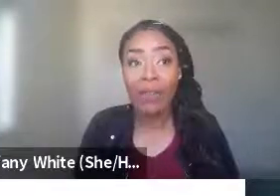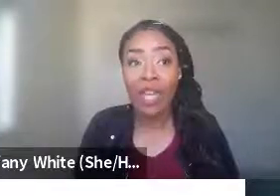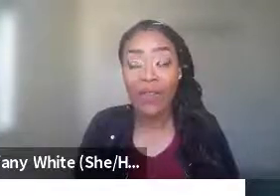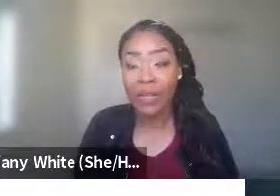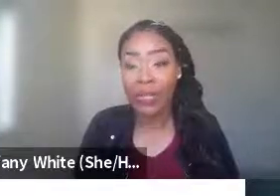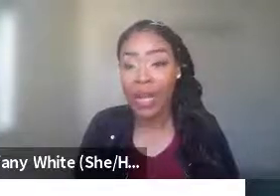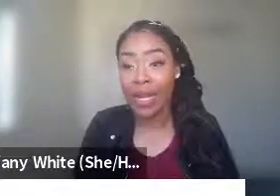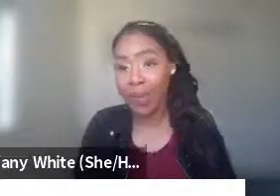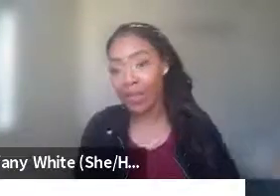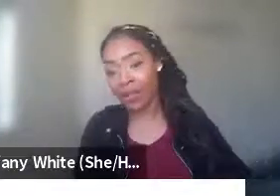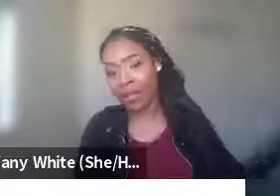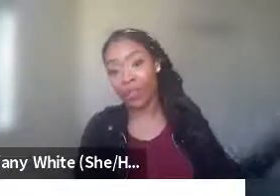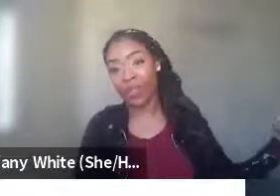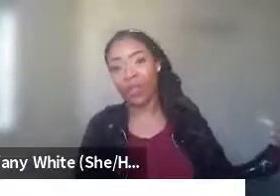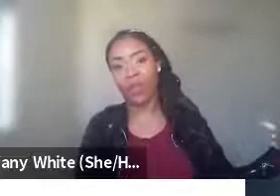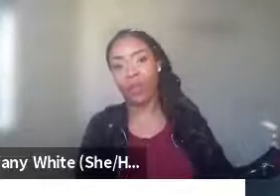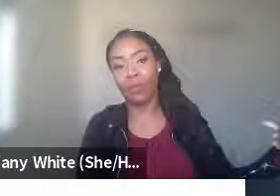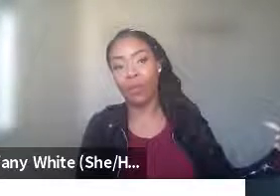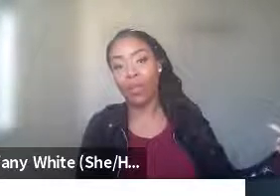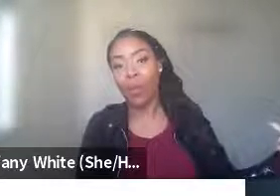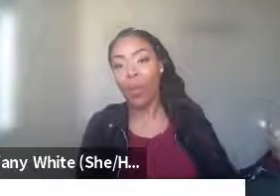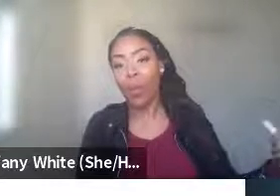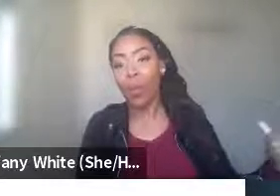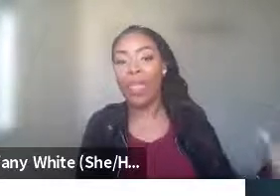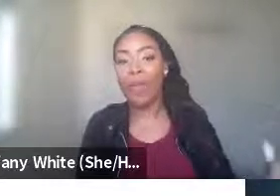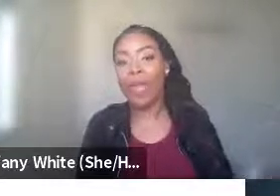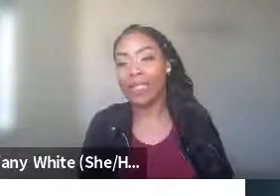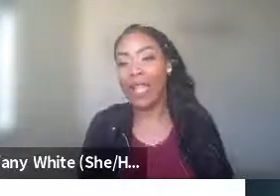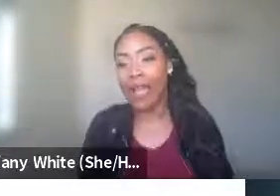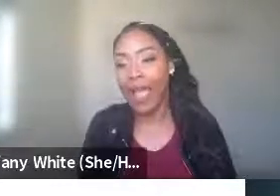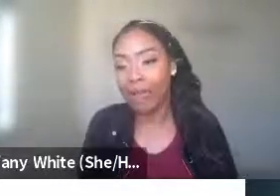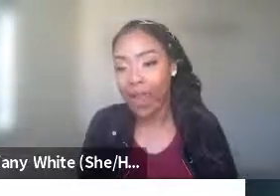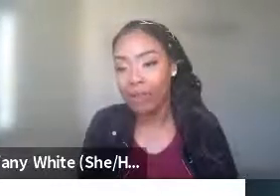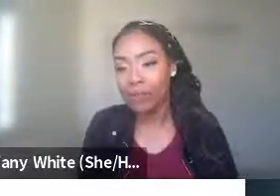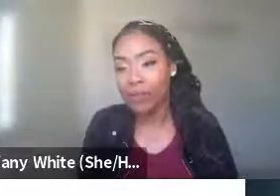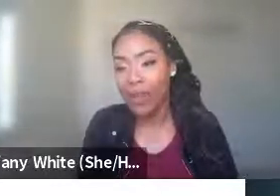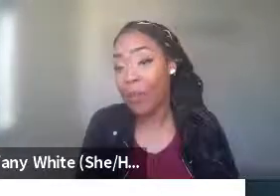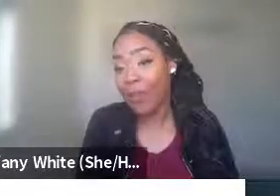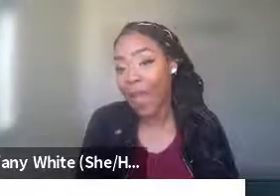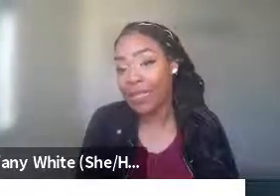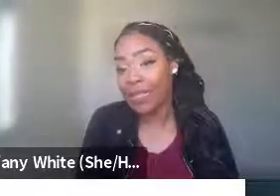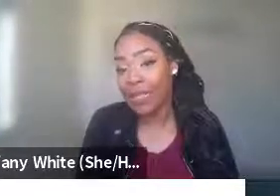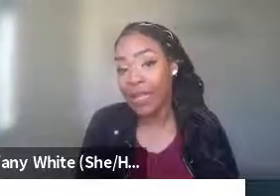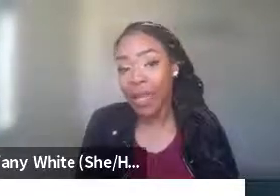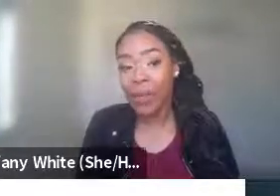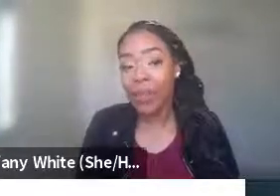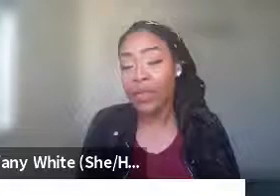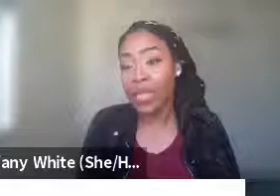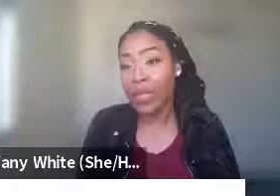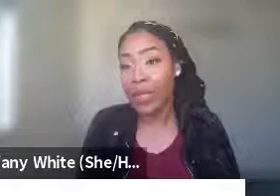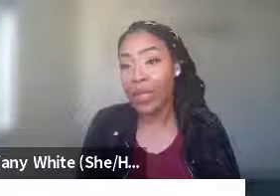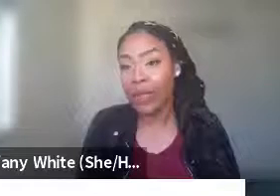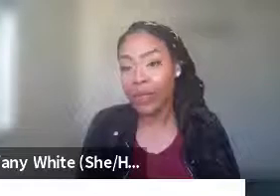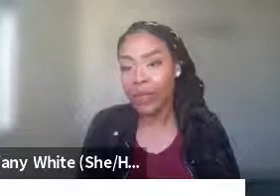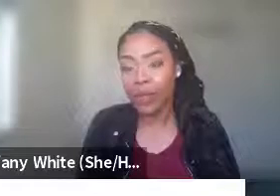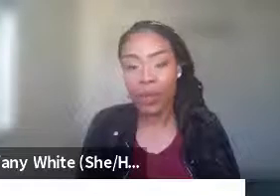I am driving down the street and a police officer pulls me over. What impact is that going to have? Right. I'm impacted in